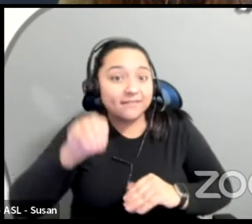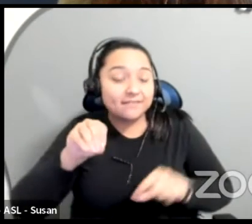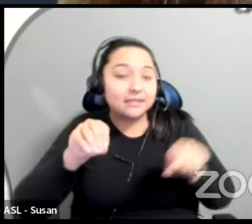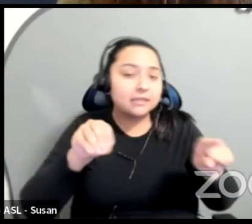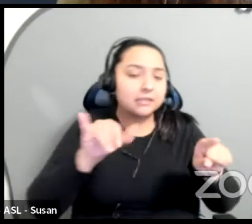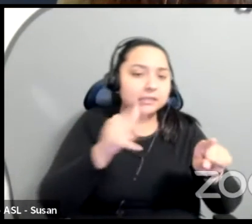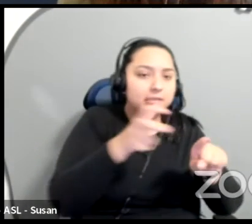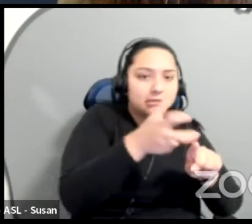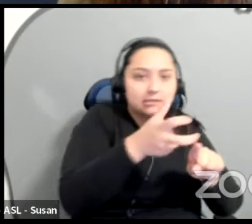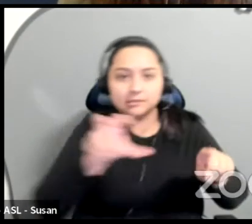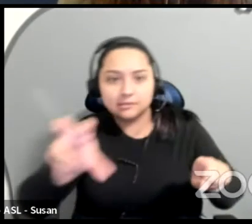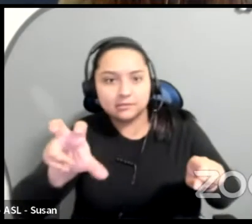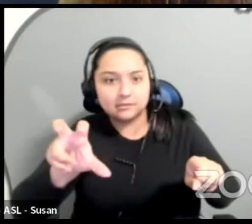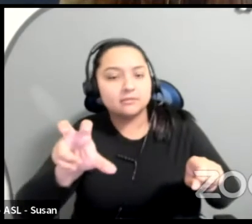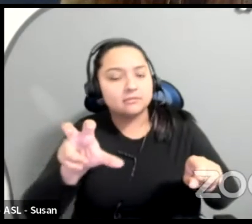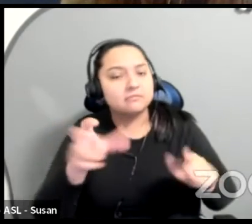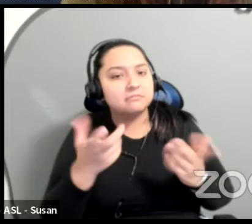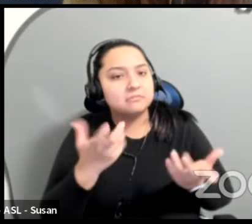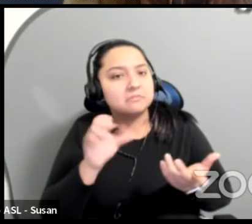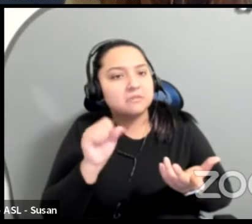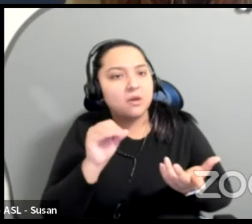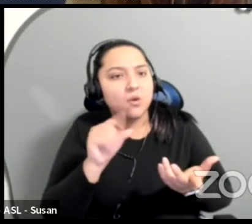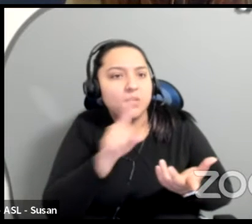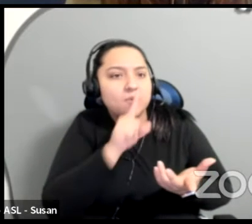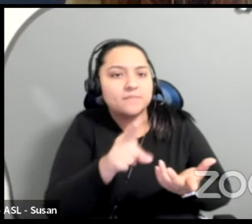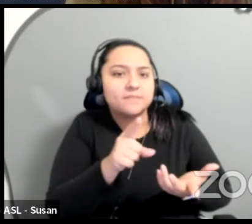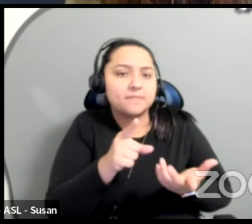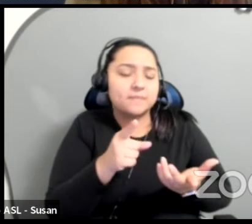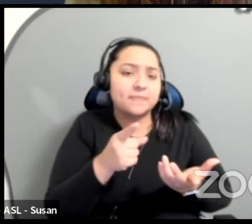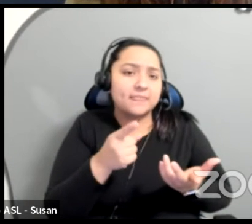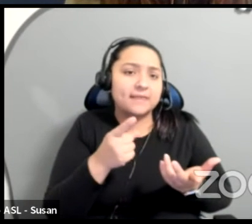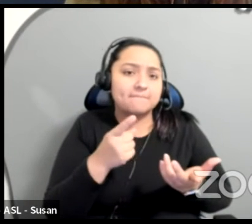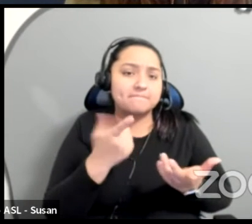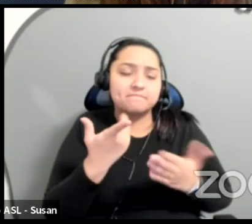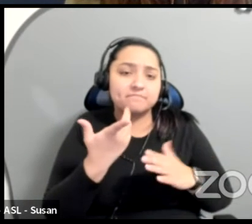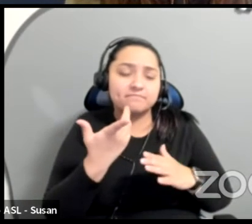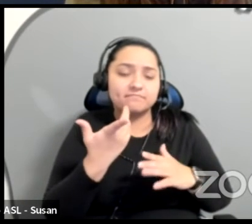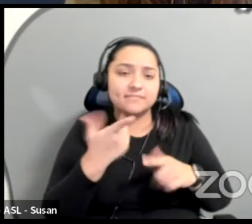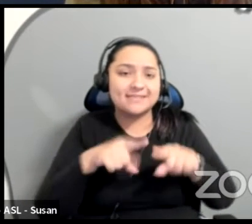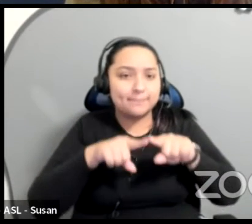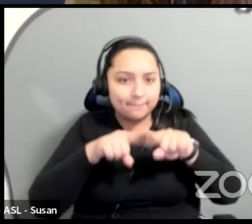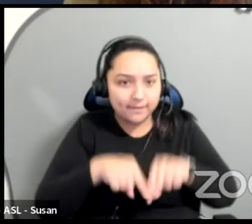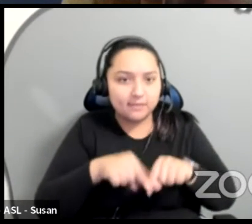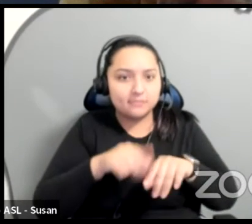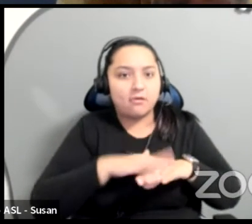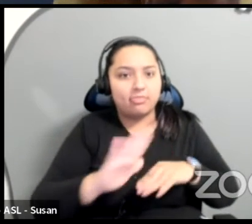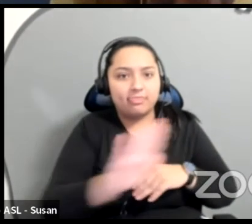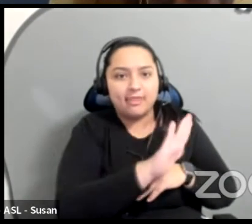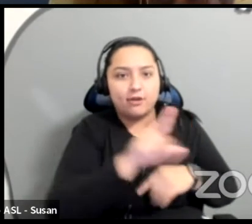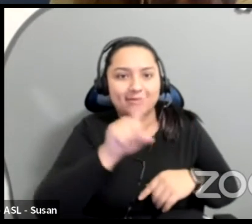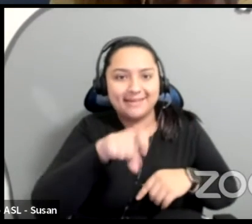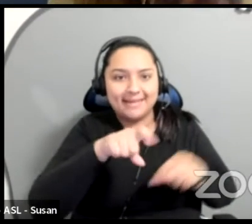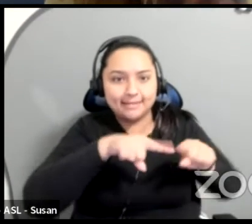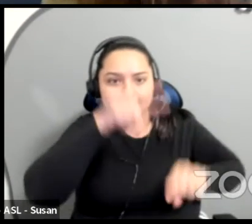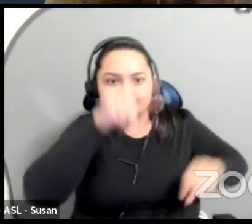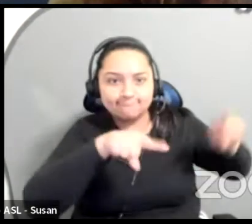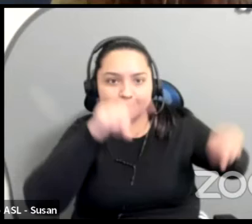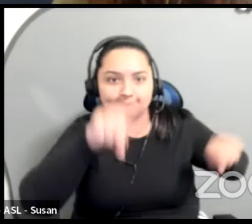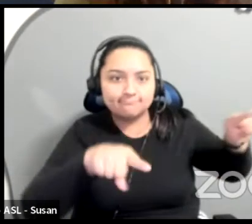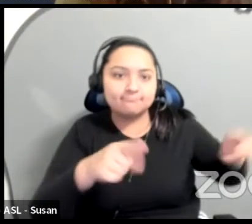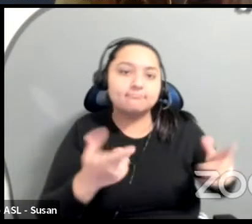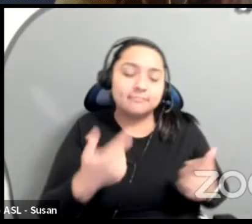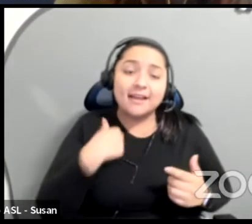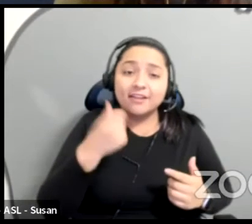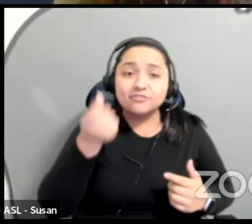that, in that way. Right. So it was very bespoke and very based on need, which I also understand there, there is